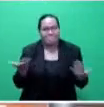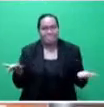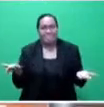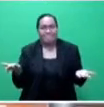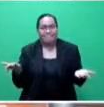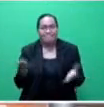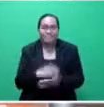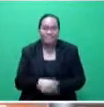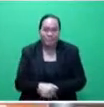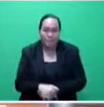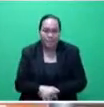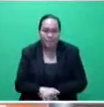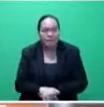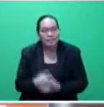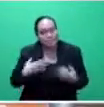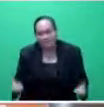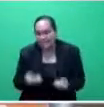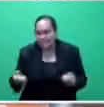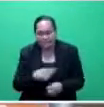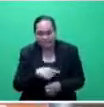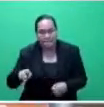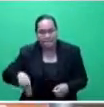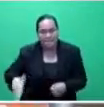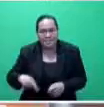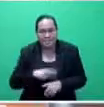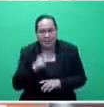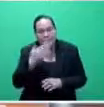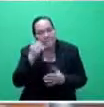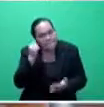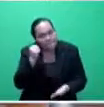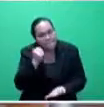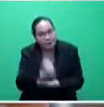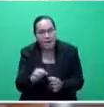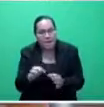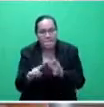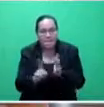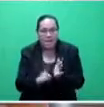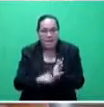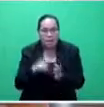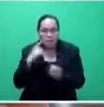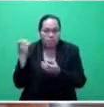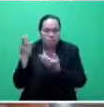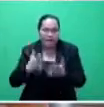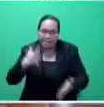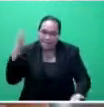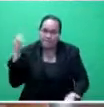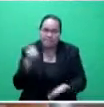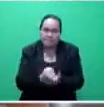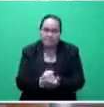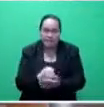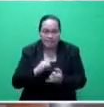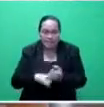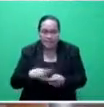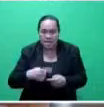Mr. Speaker, sir, I would urge members of parliament to please support this bill. This will provide certainty and sustainability.